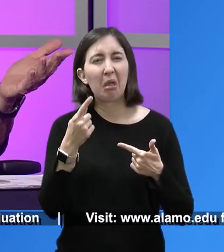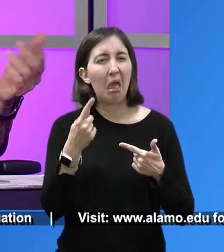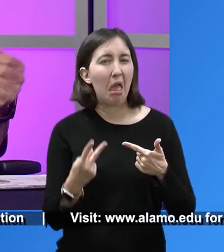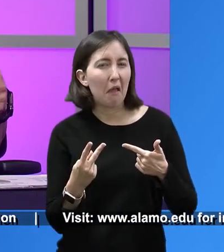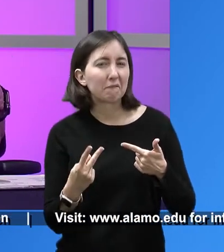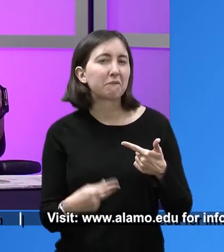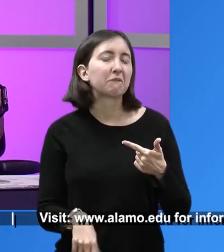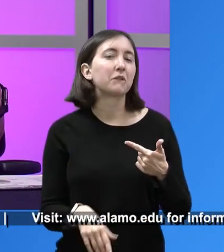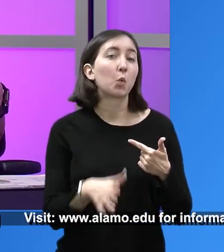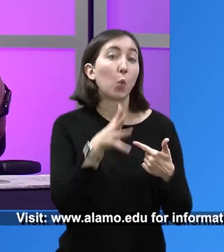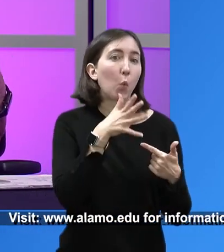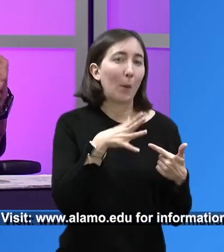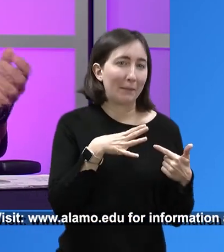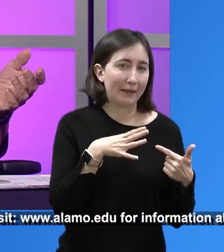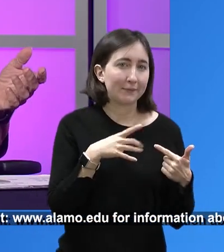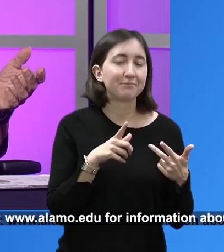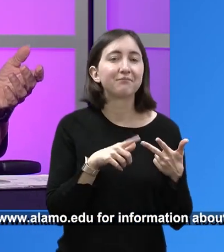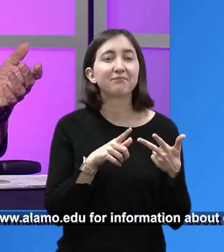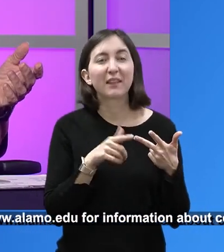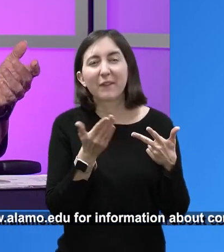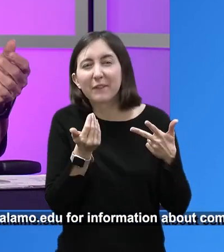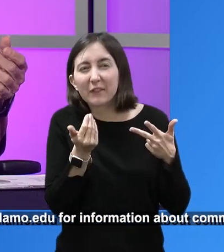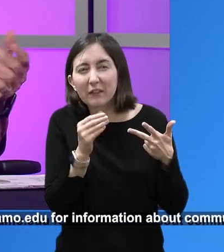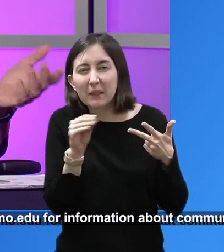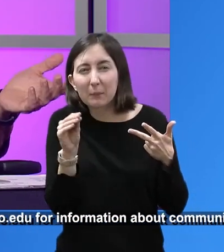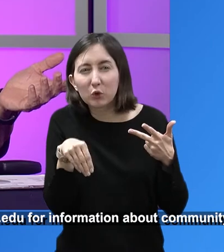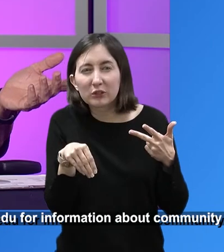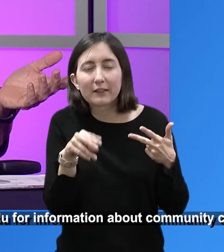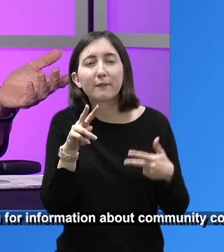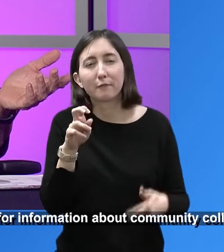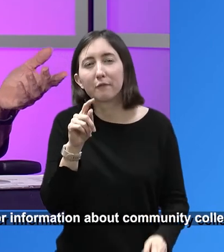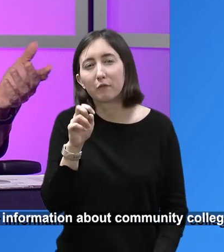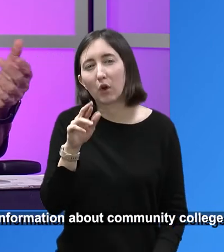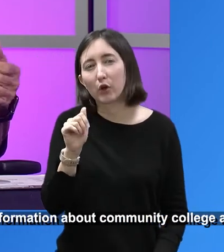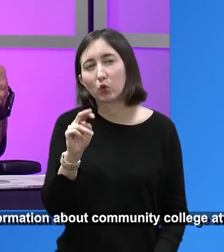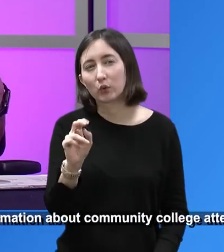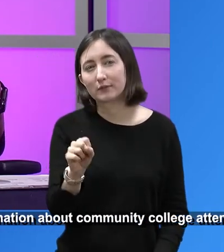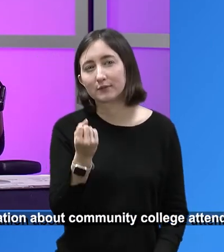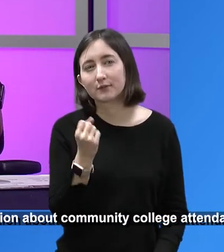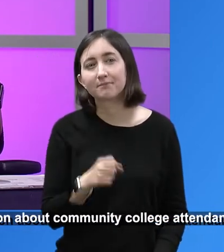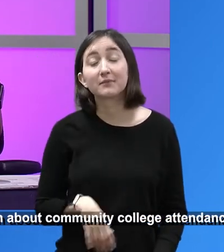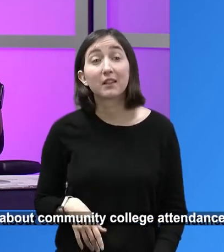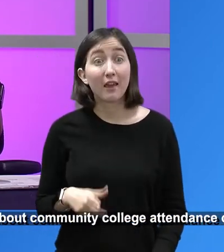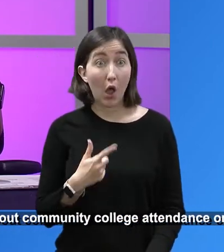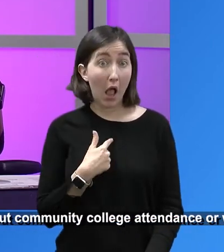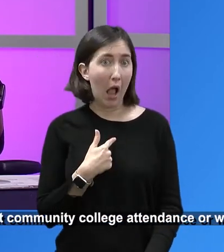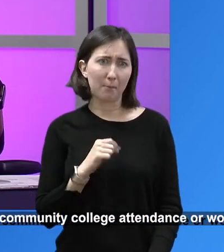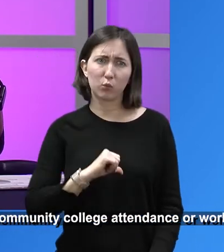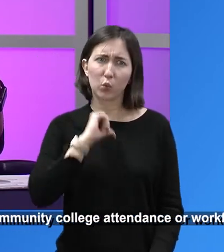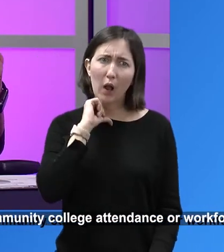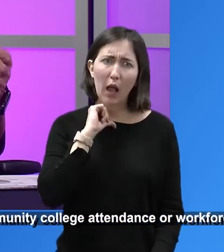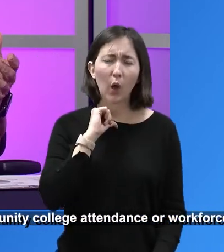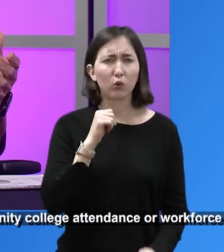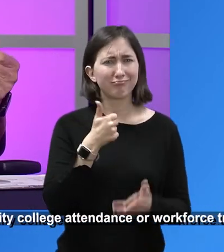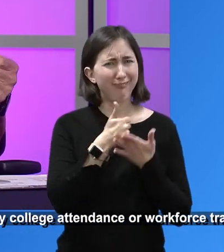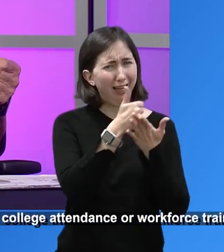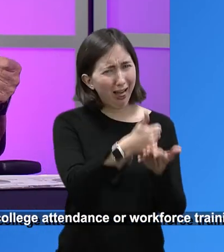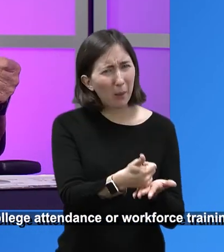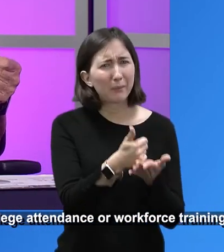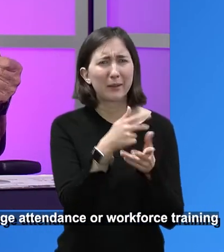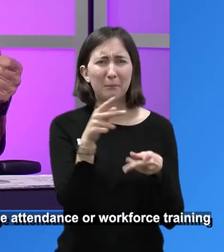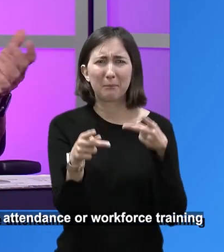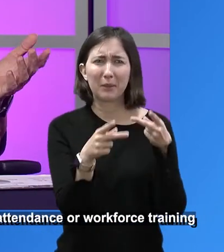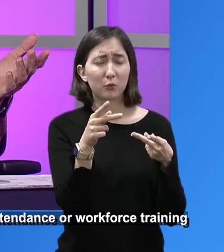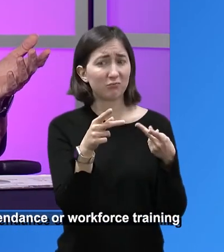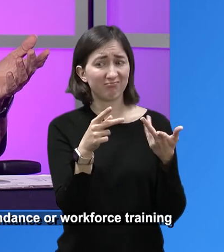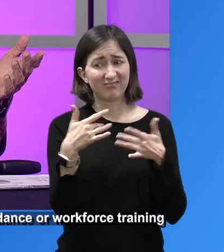owners, almost half are women owned businesses. And about, I don't know, about 15%